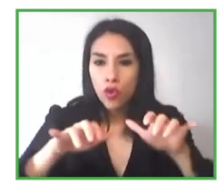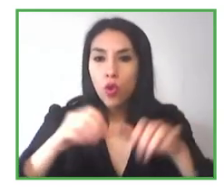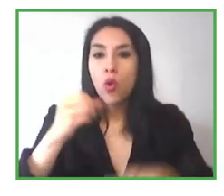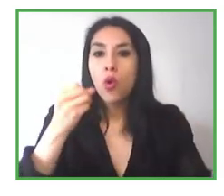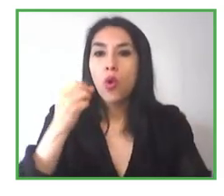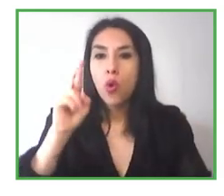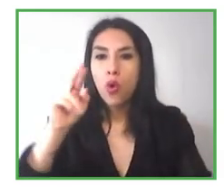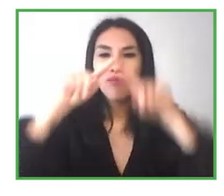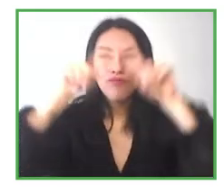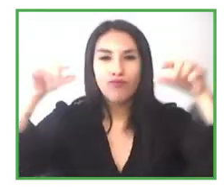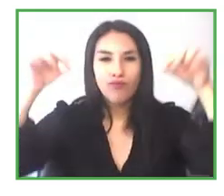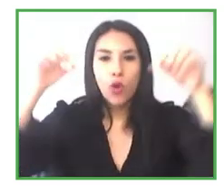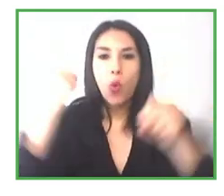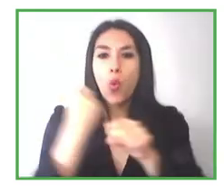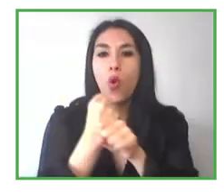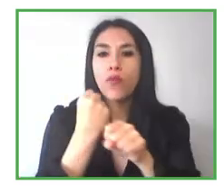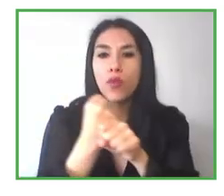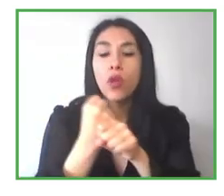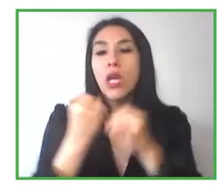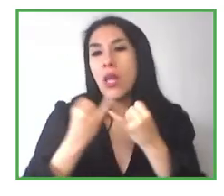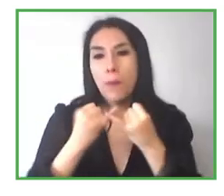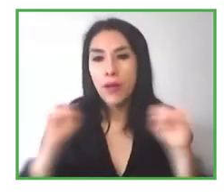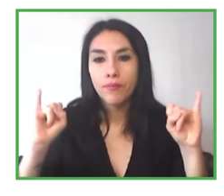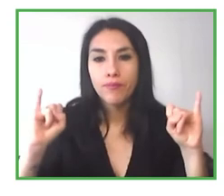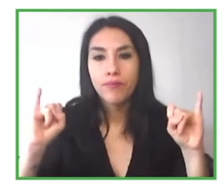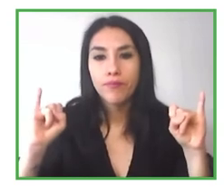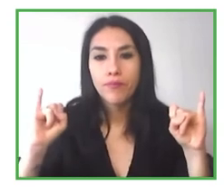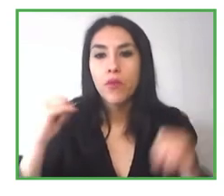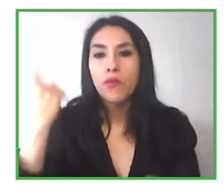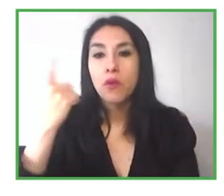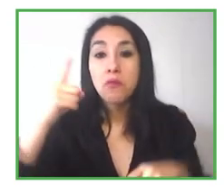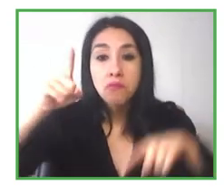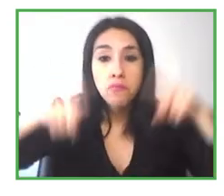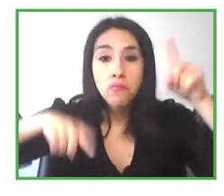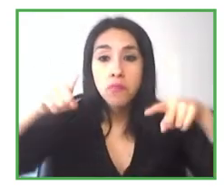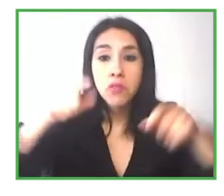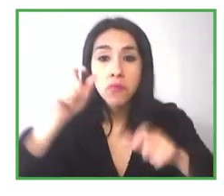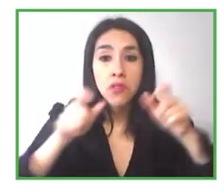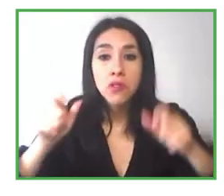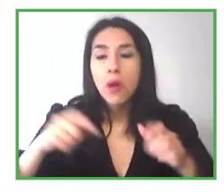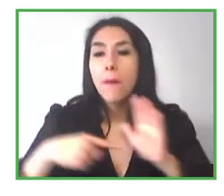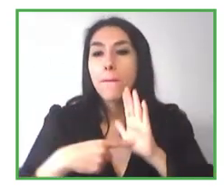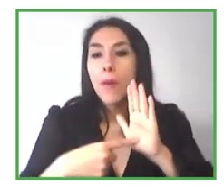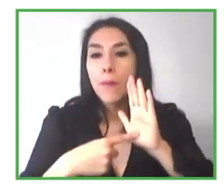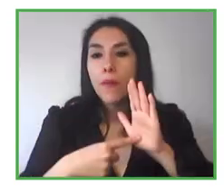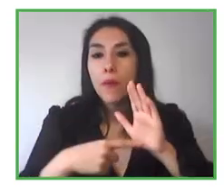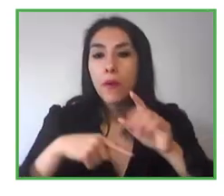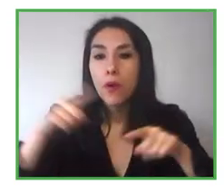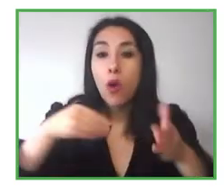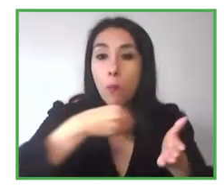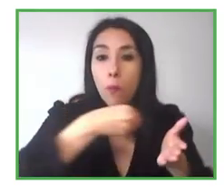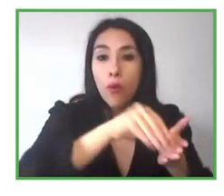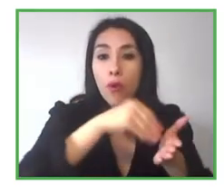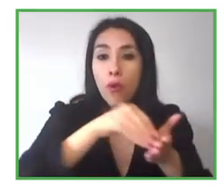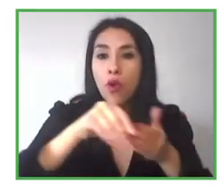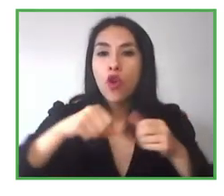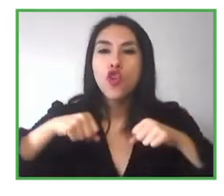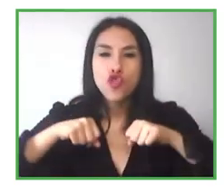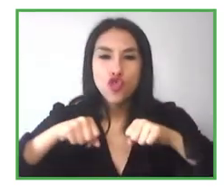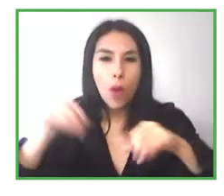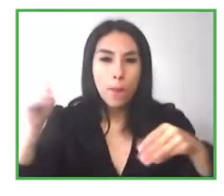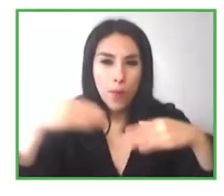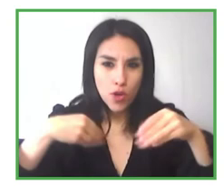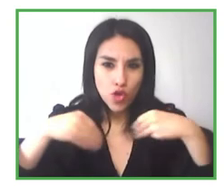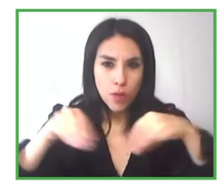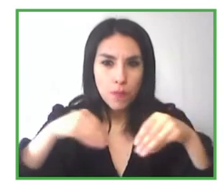We've heard from people how it's useful for them when they receive their groceries in the mail.